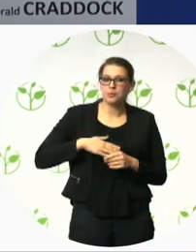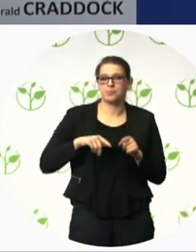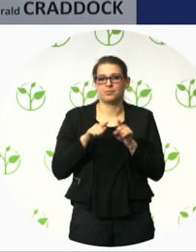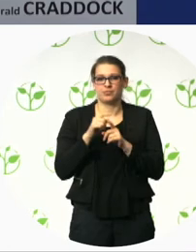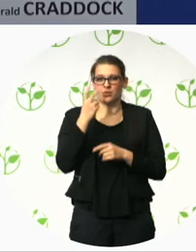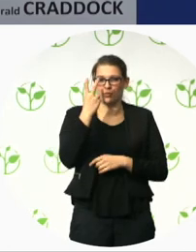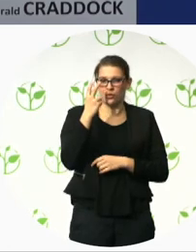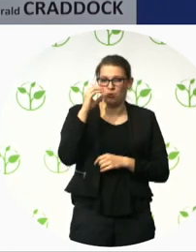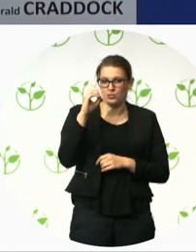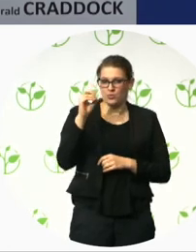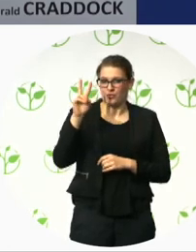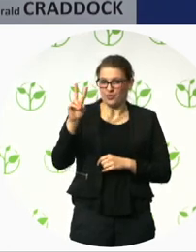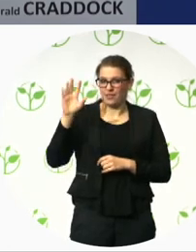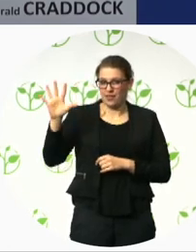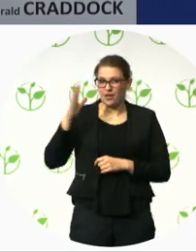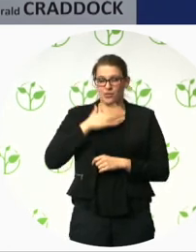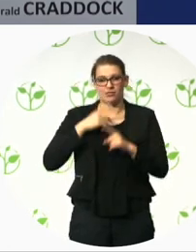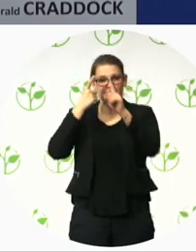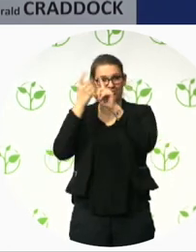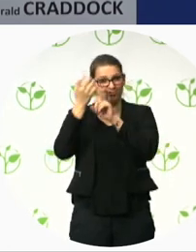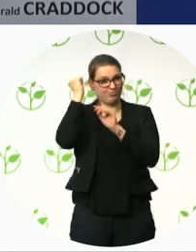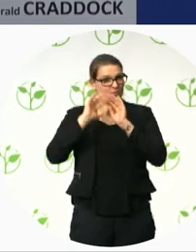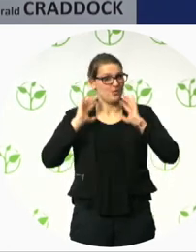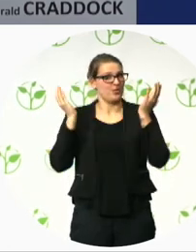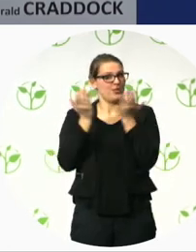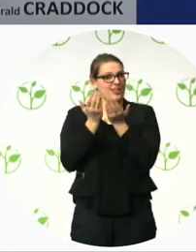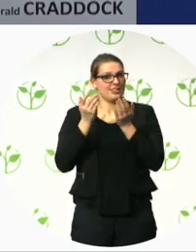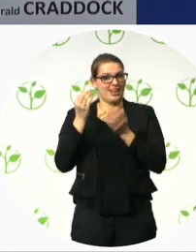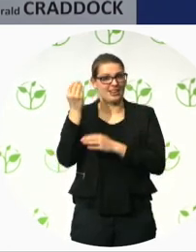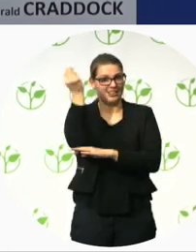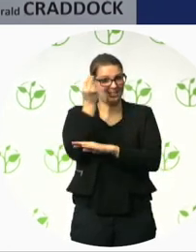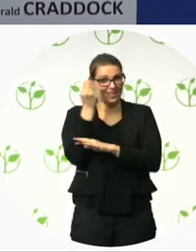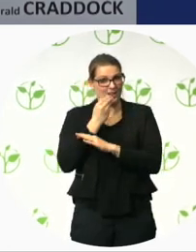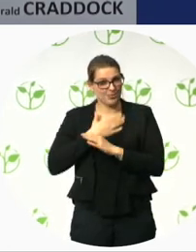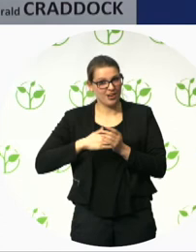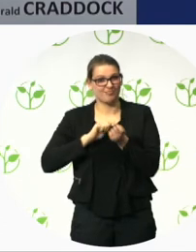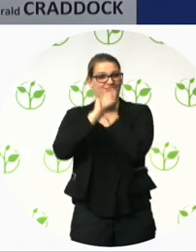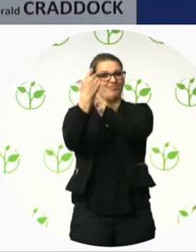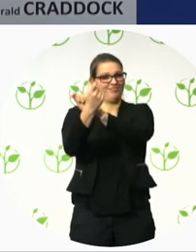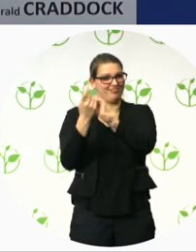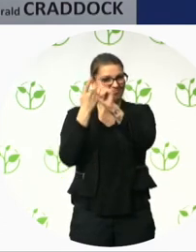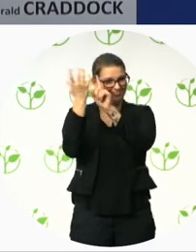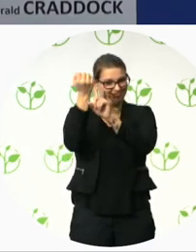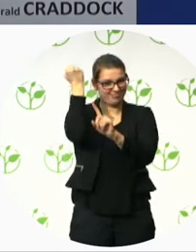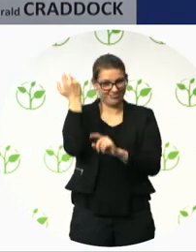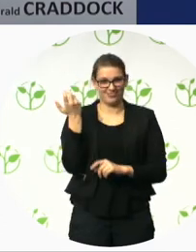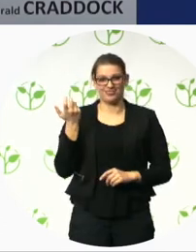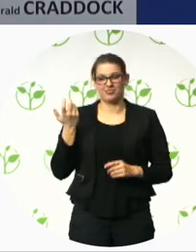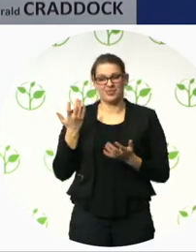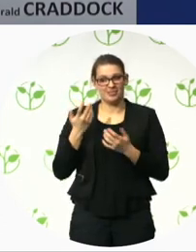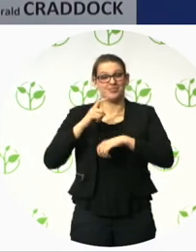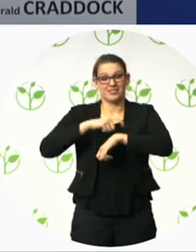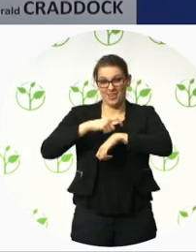and, um, uh, the, our speakers. Sorry, getting named Roger. Uh, Michael,